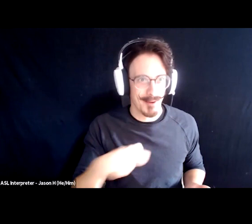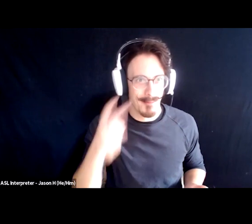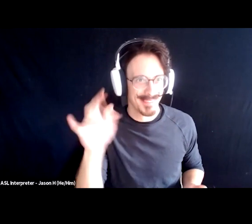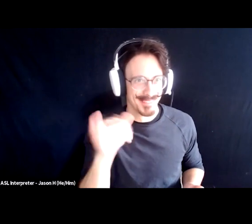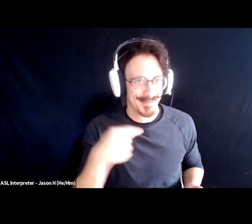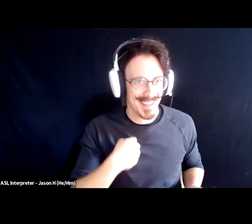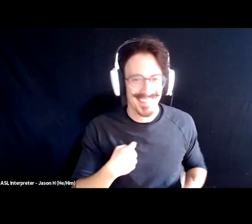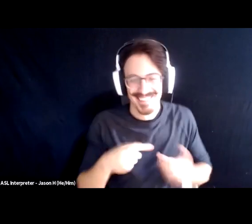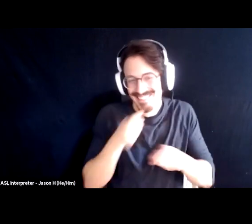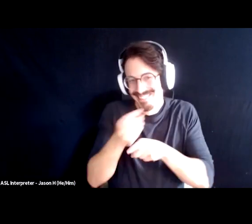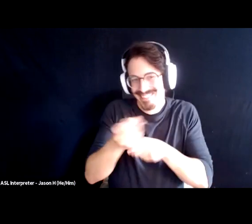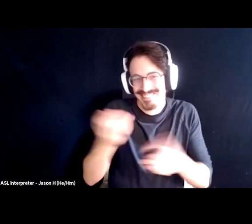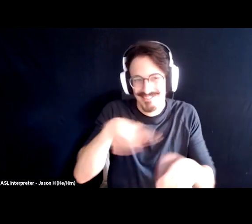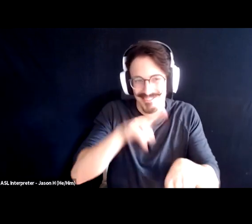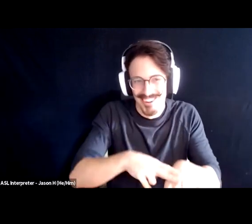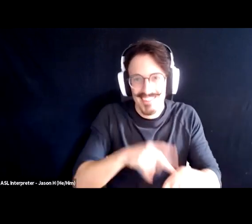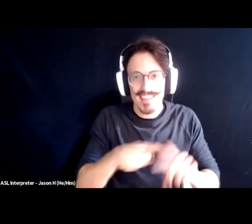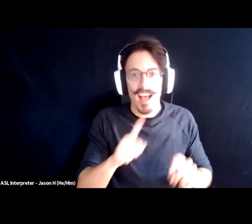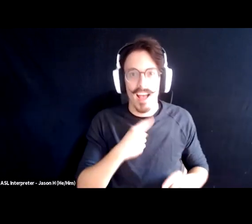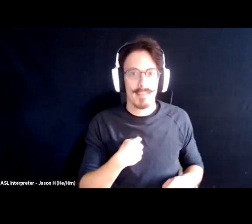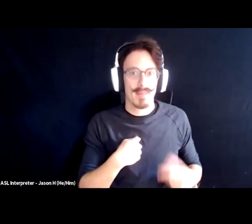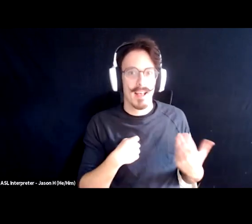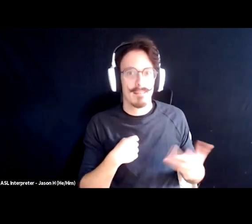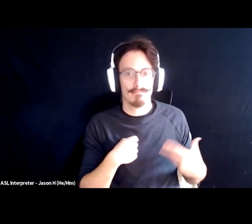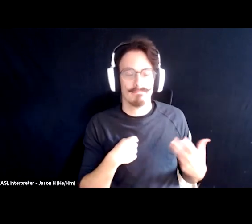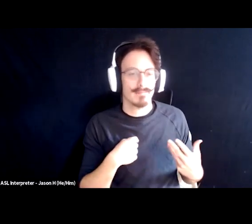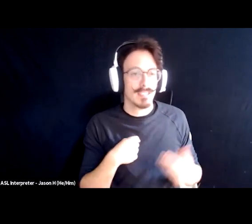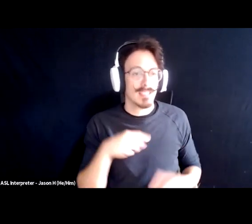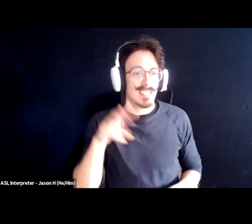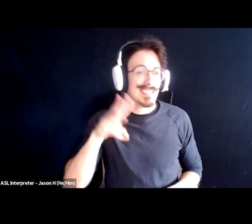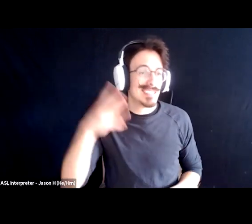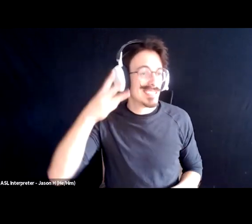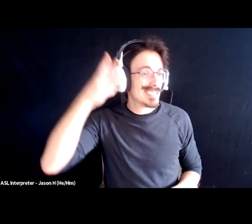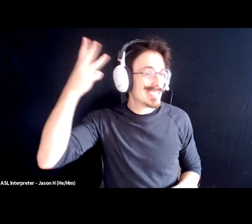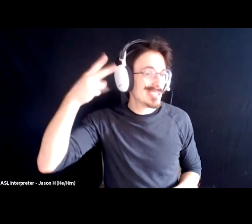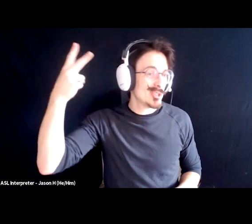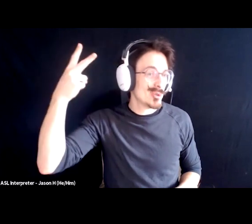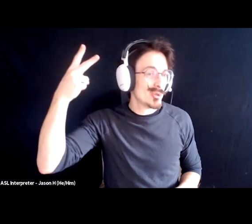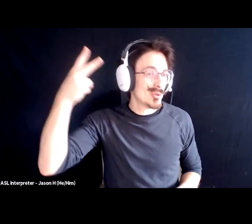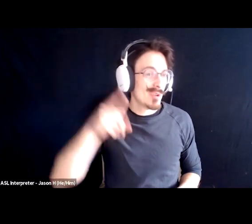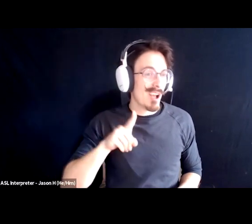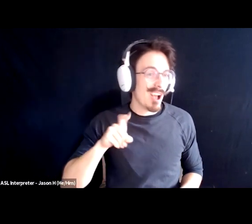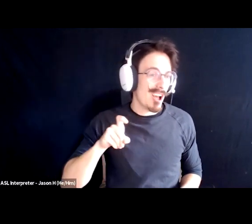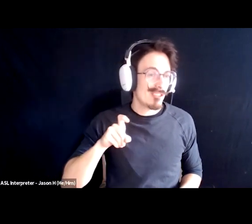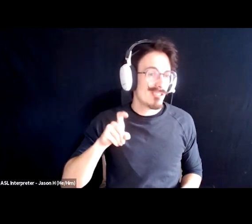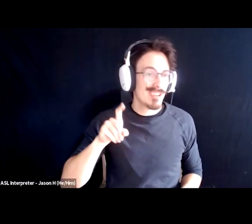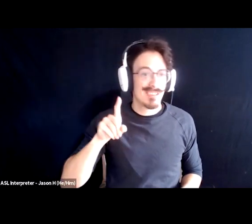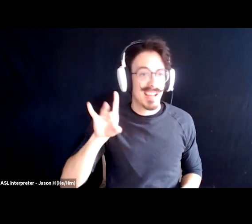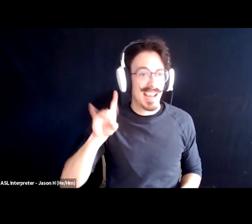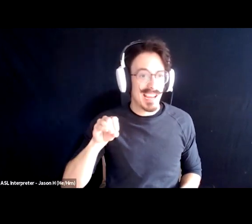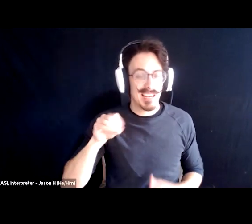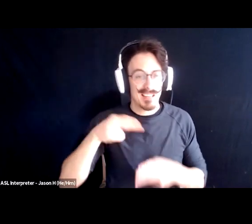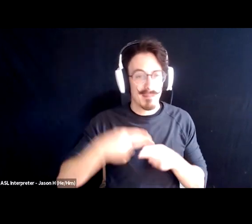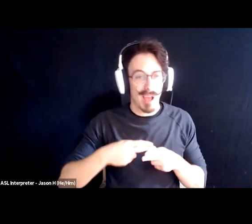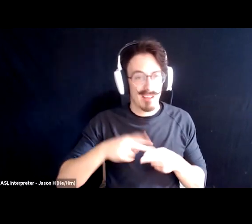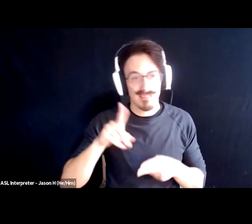no i'm teasing of course um i am uh six two probably uh 180 pounds 190 pounds something like that